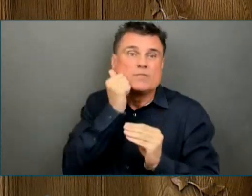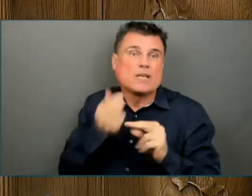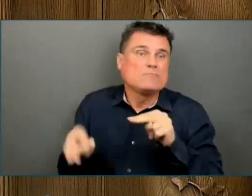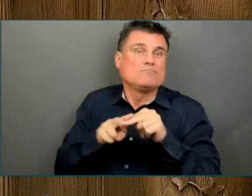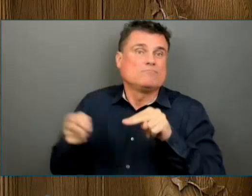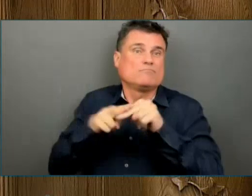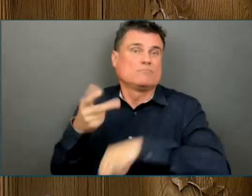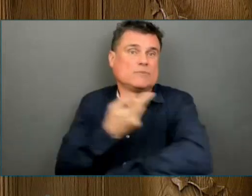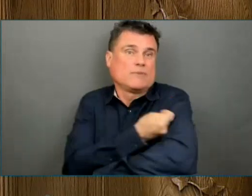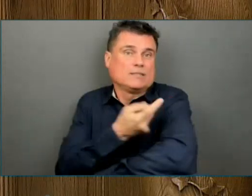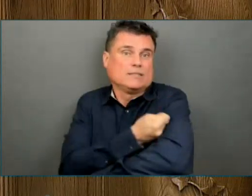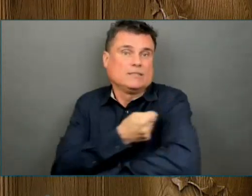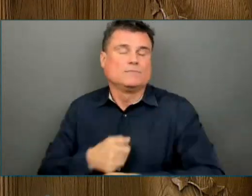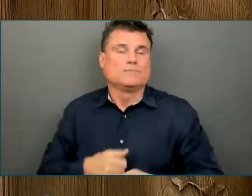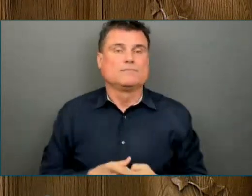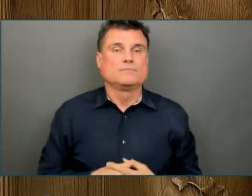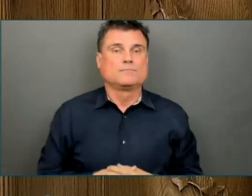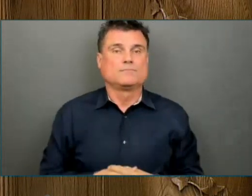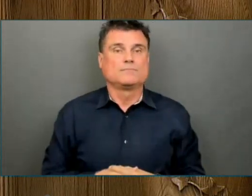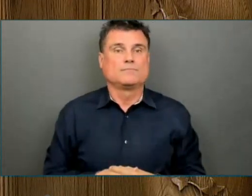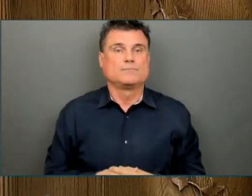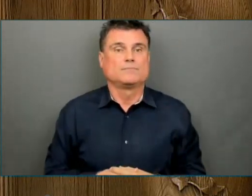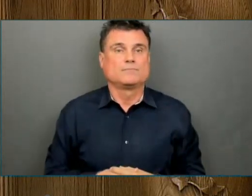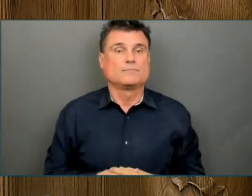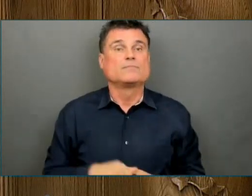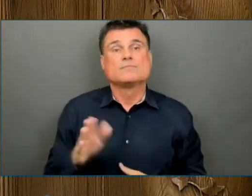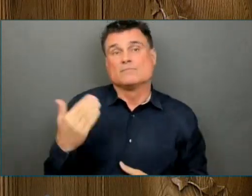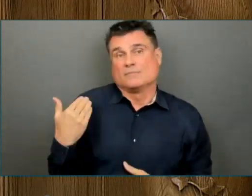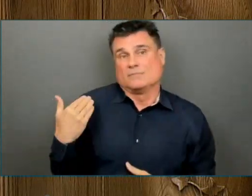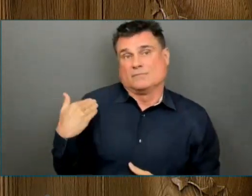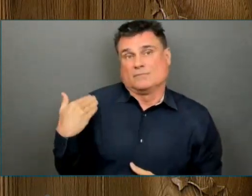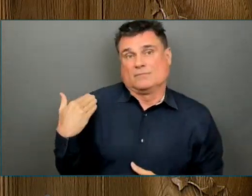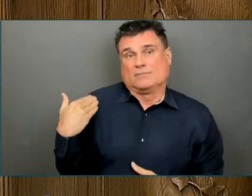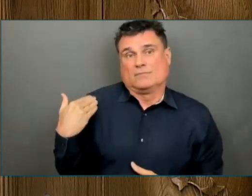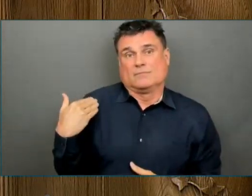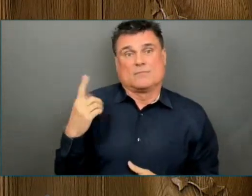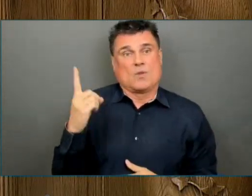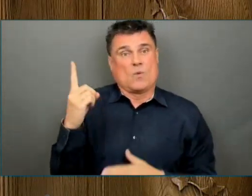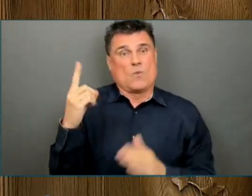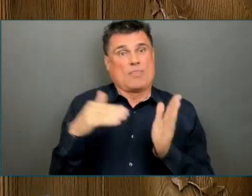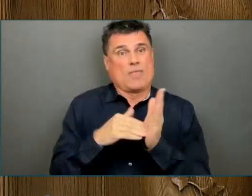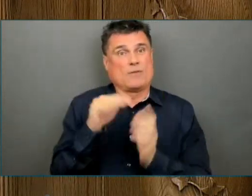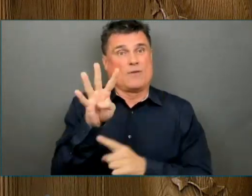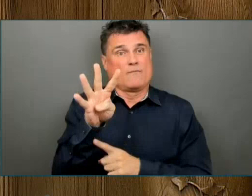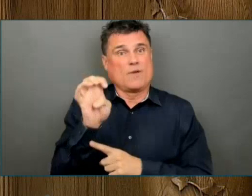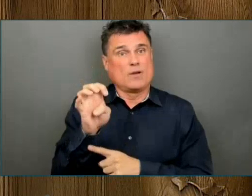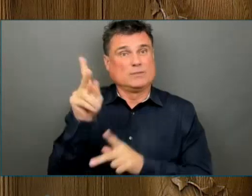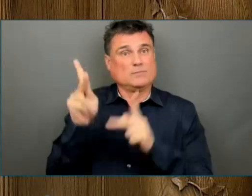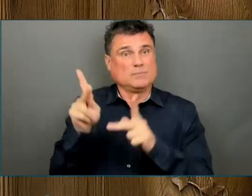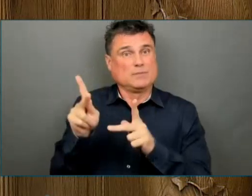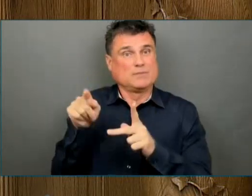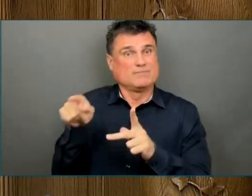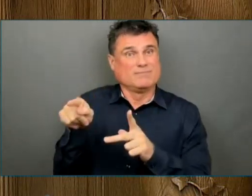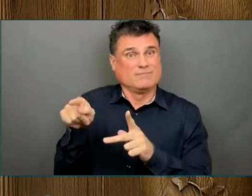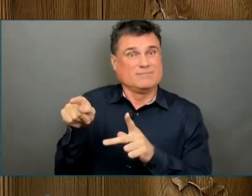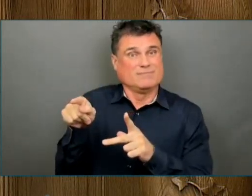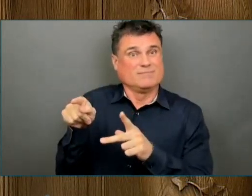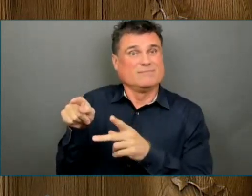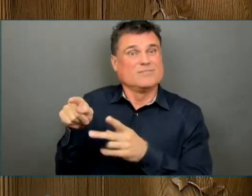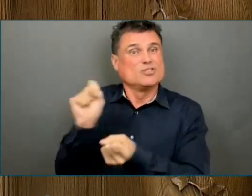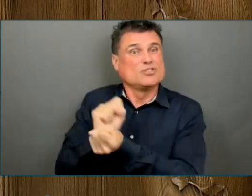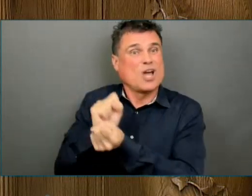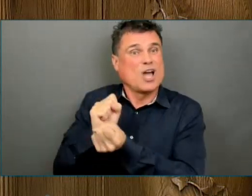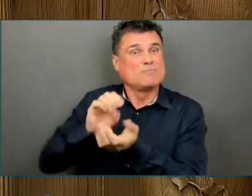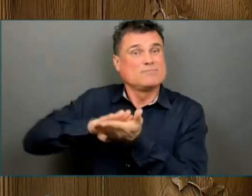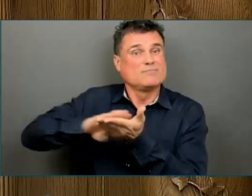in the tourism and hospitality sectors, to get jobs supporting BCC's immunization rollout. If vaccine supplies are delivered as